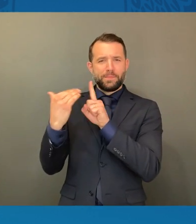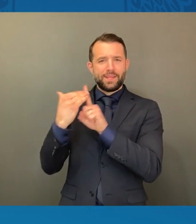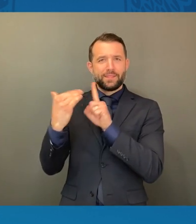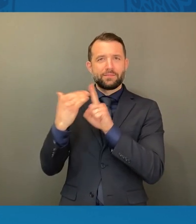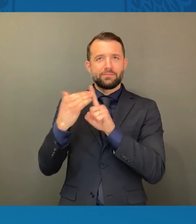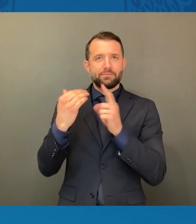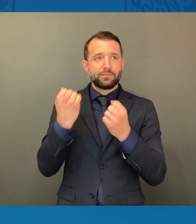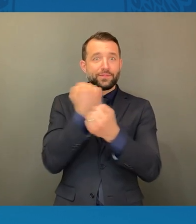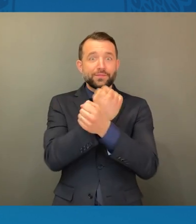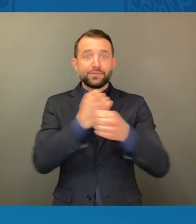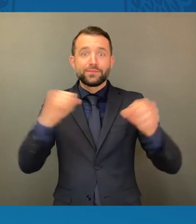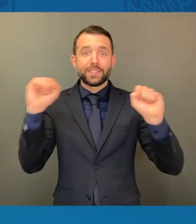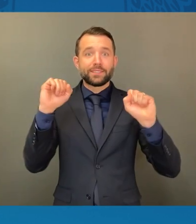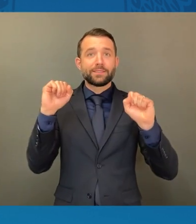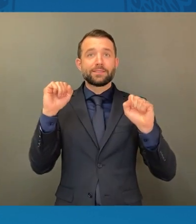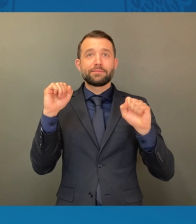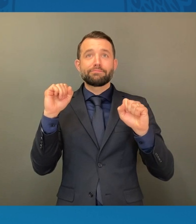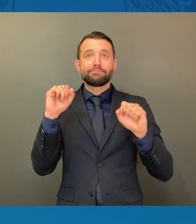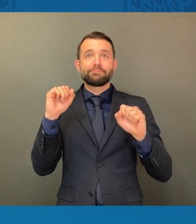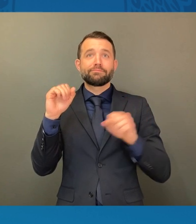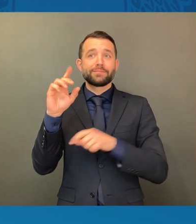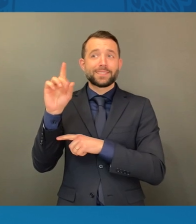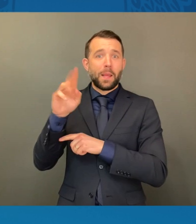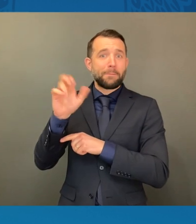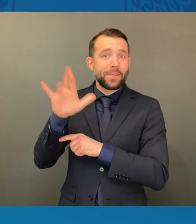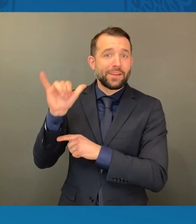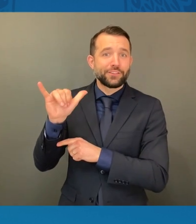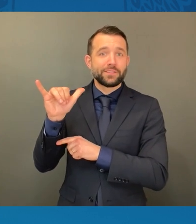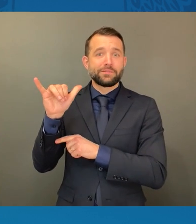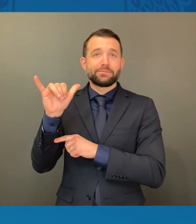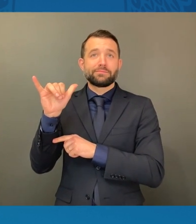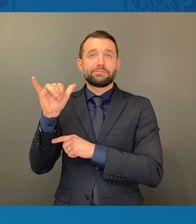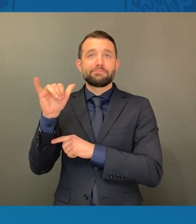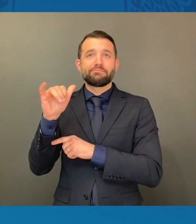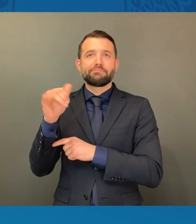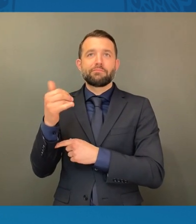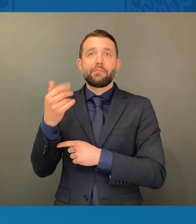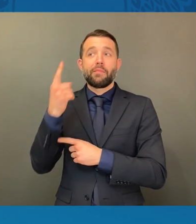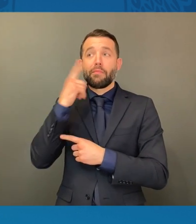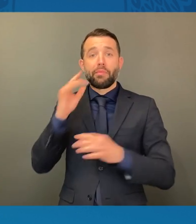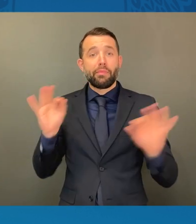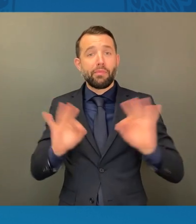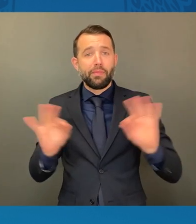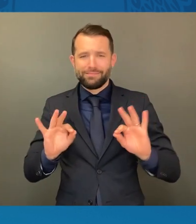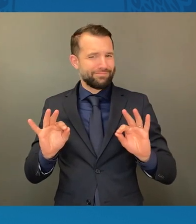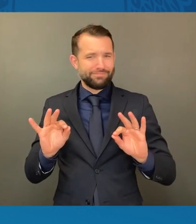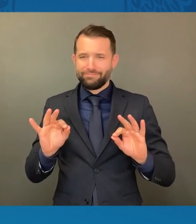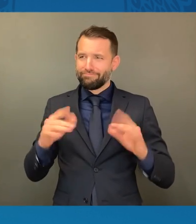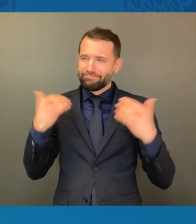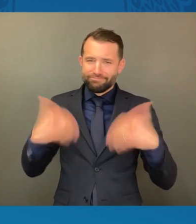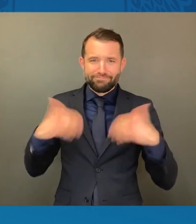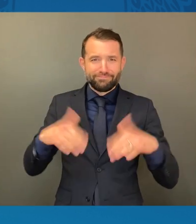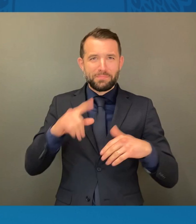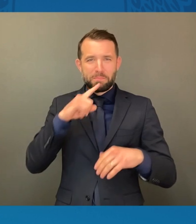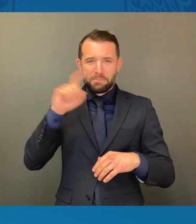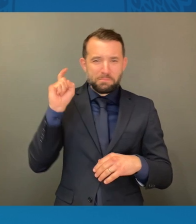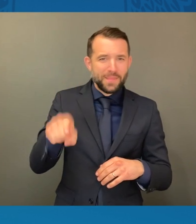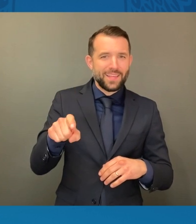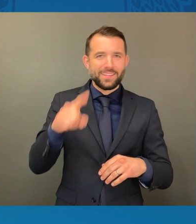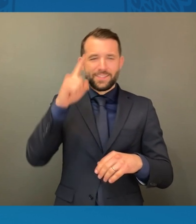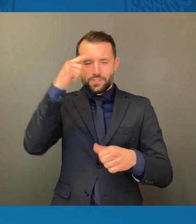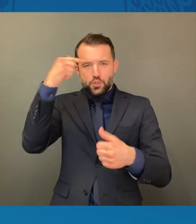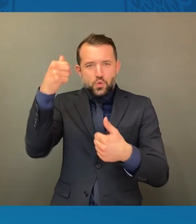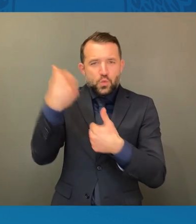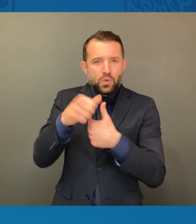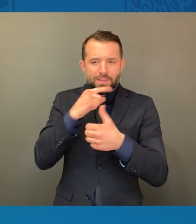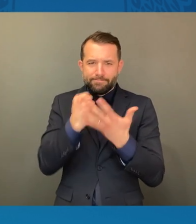can never be taken for granted by any of us. With that,